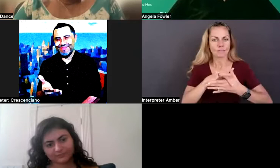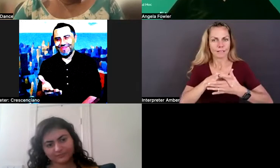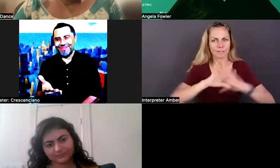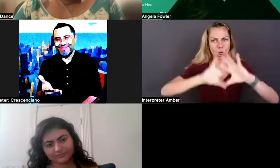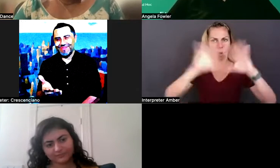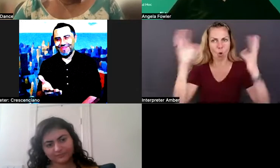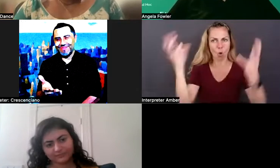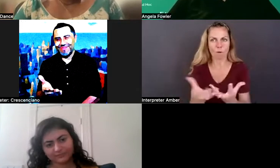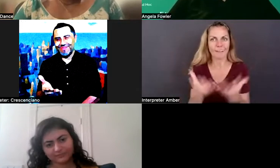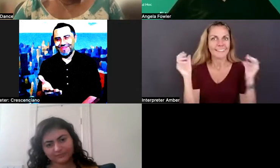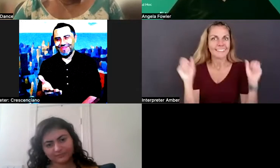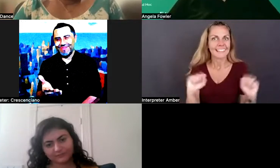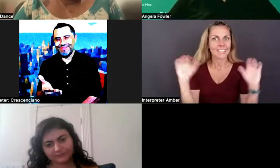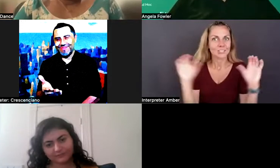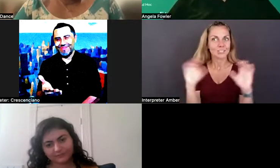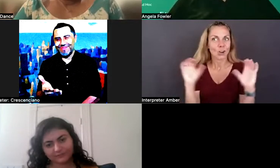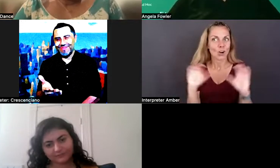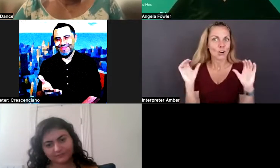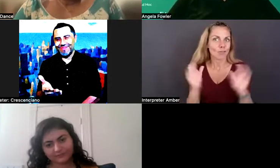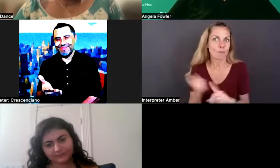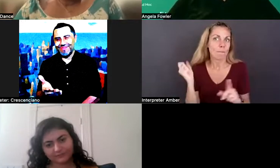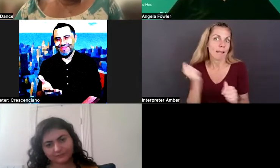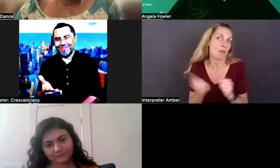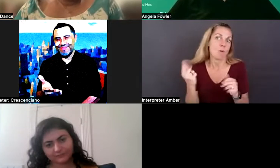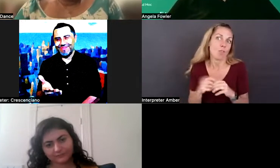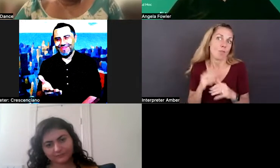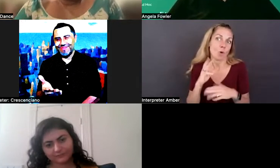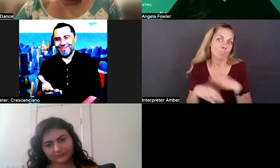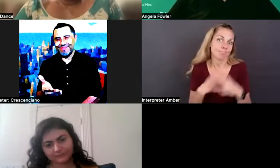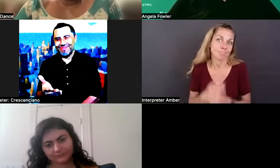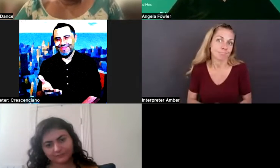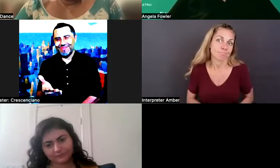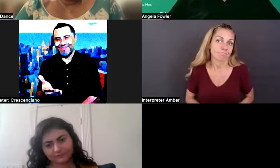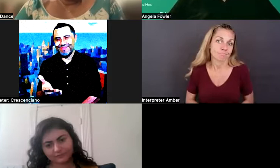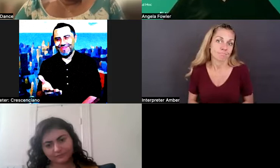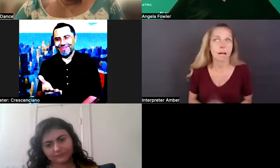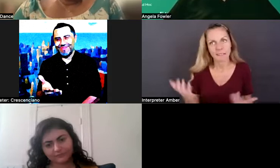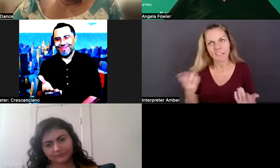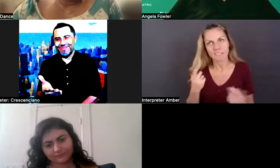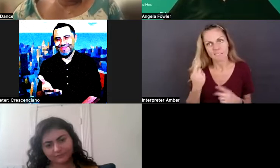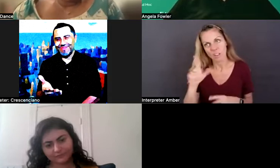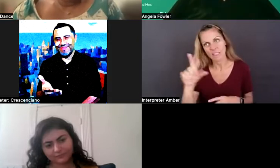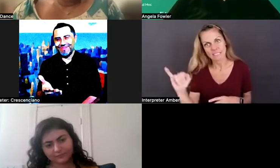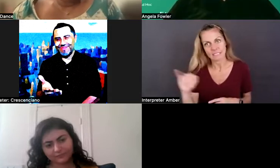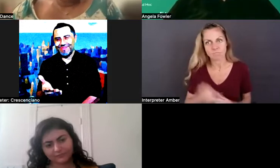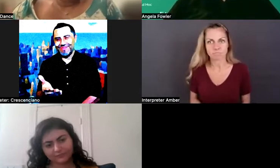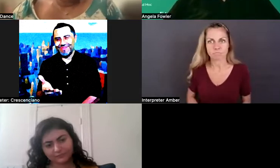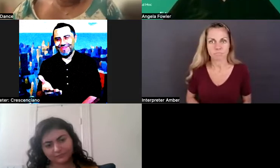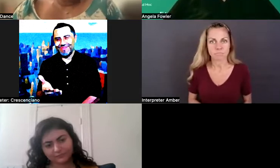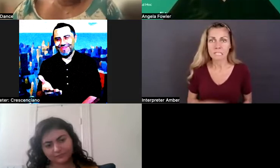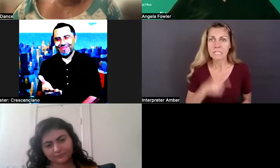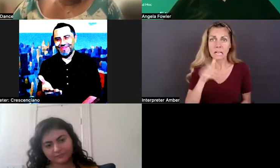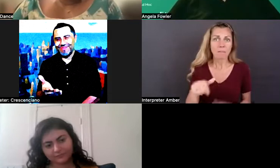searchable by pretty much anyone in the world, at least from a LinkedIn perspective. Nobody needs to be connected with you.